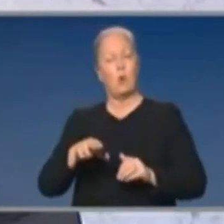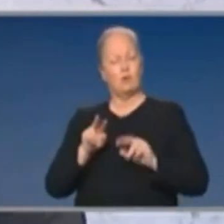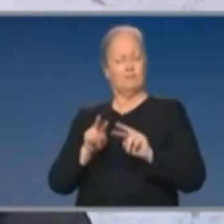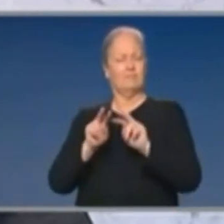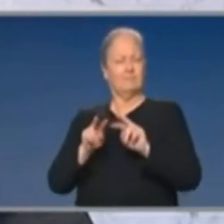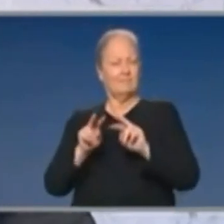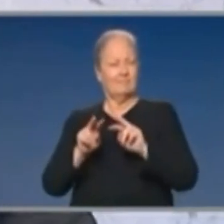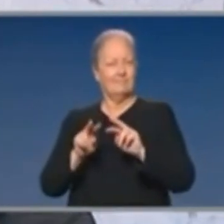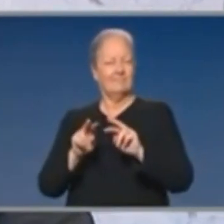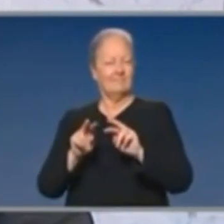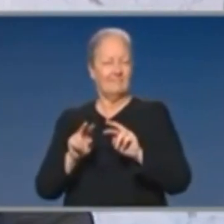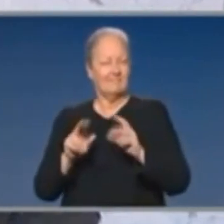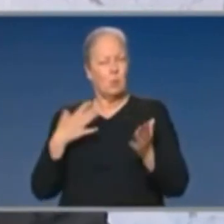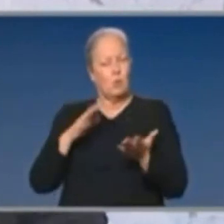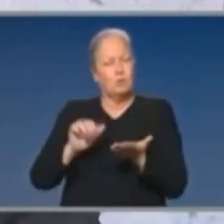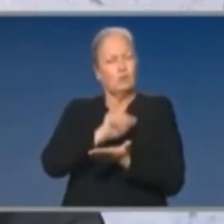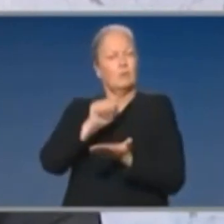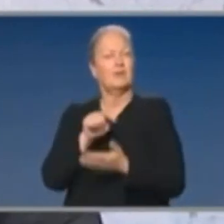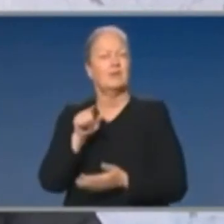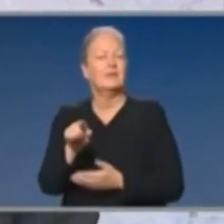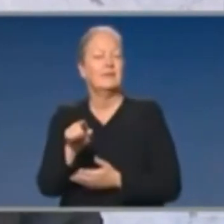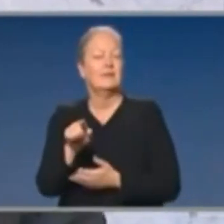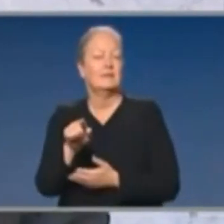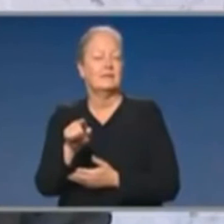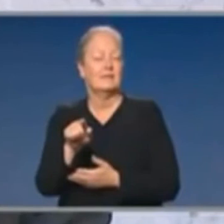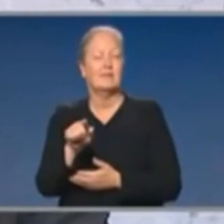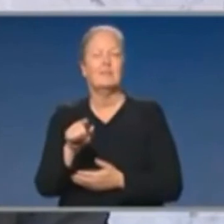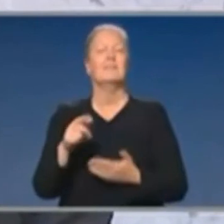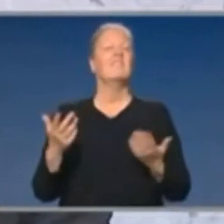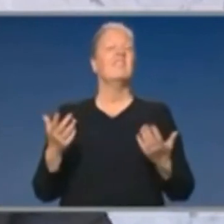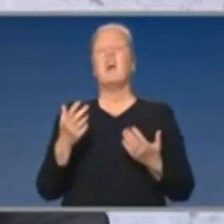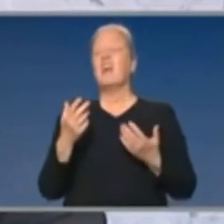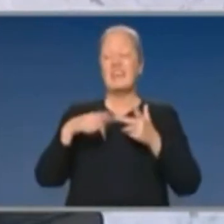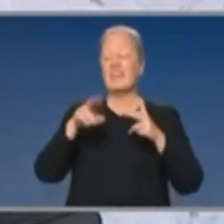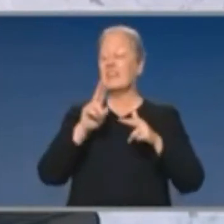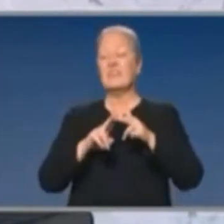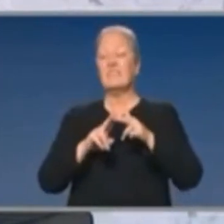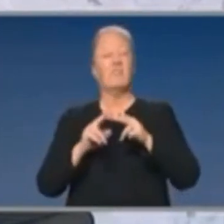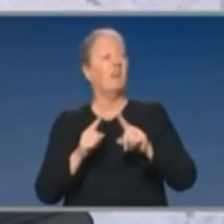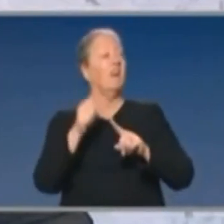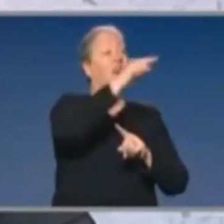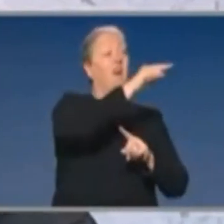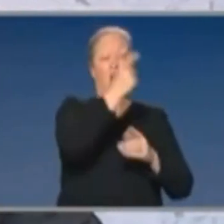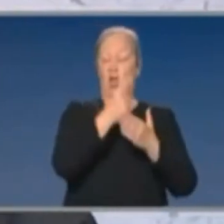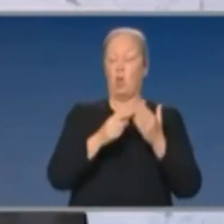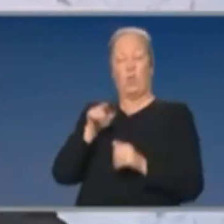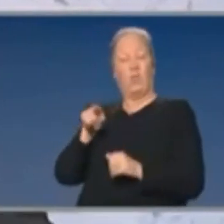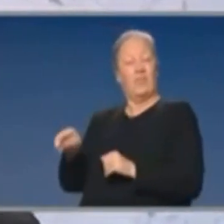appropriately and not carrying a burden that may only exist in another part of the country.